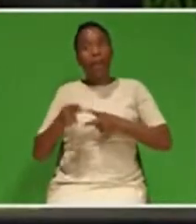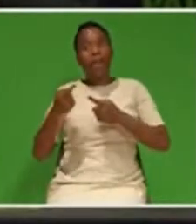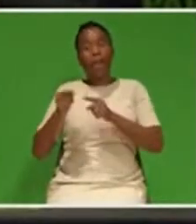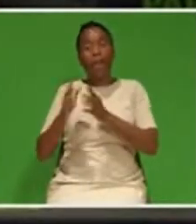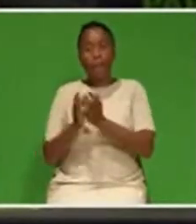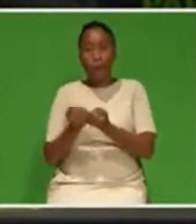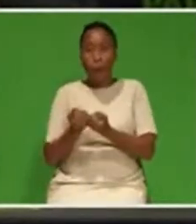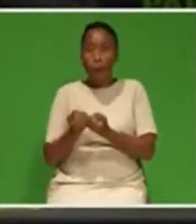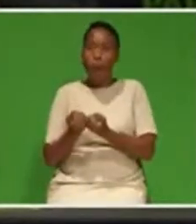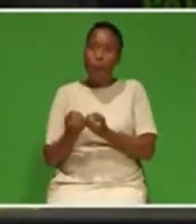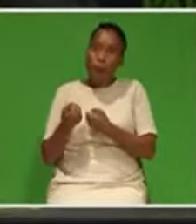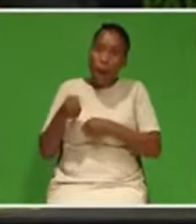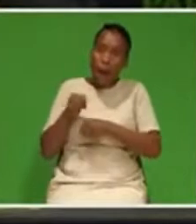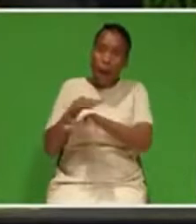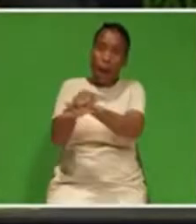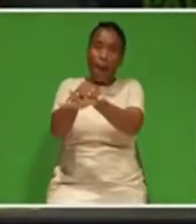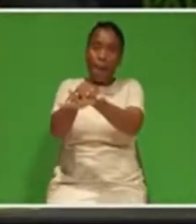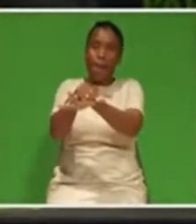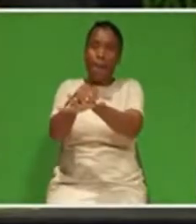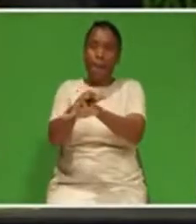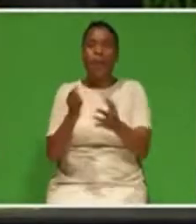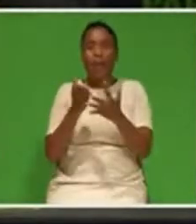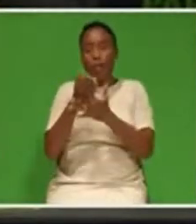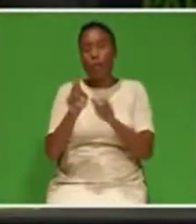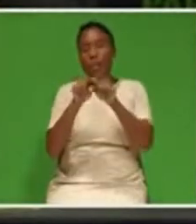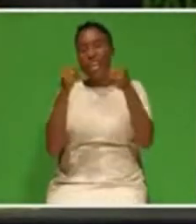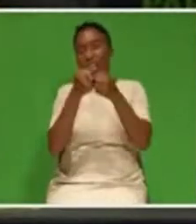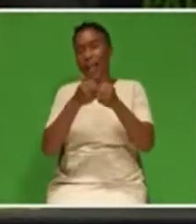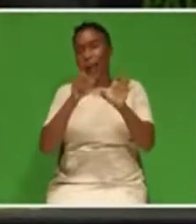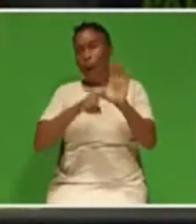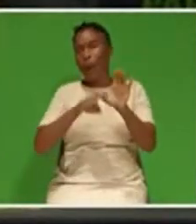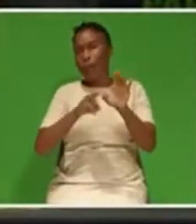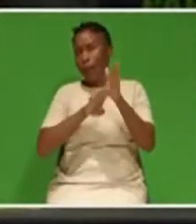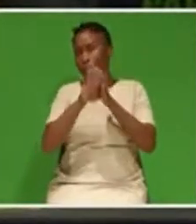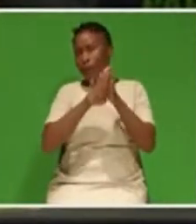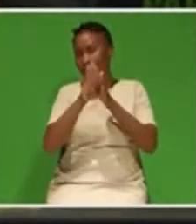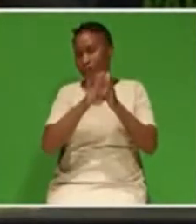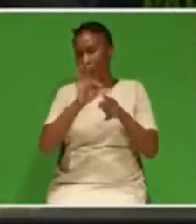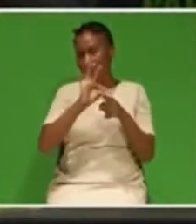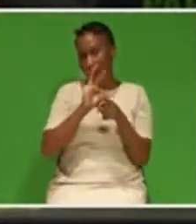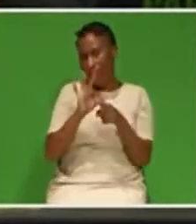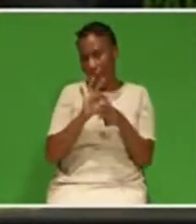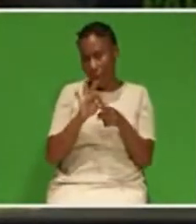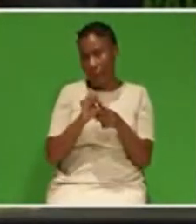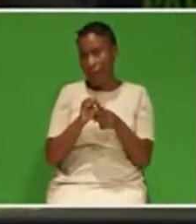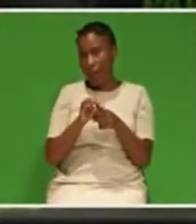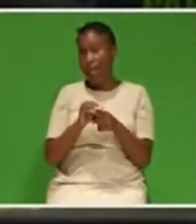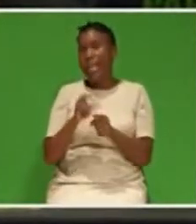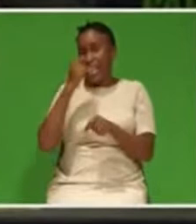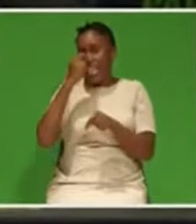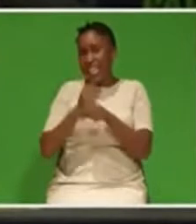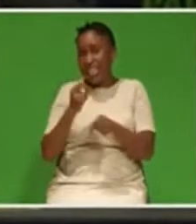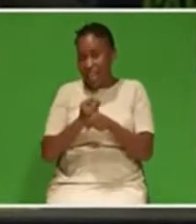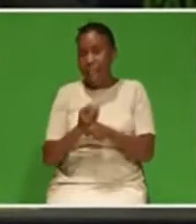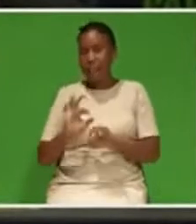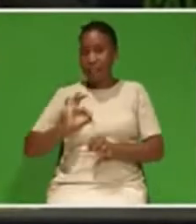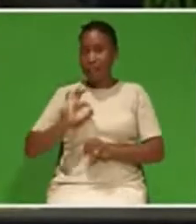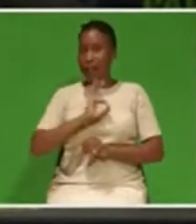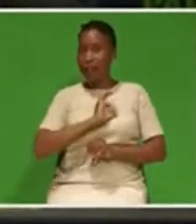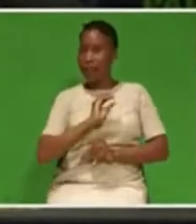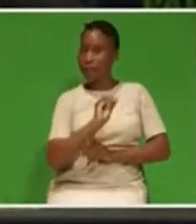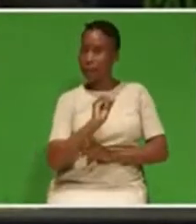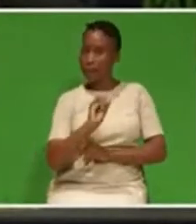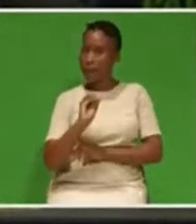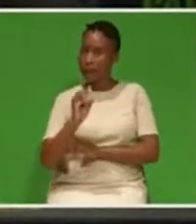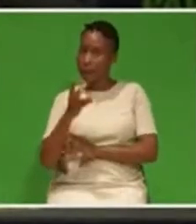through the National Quality Improvement Plan and putting in place the necessary staffing as